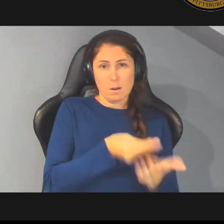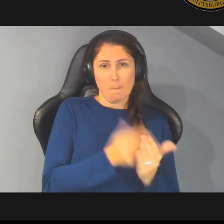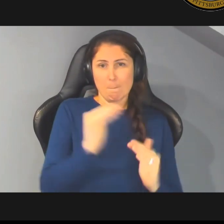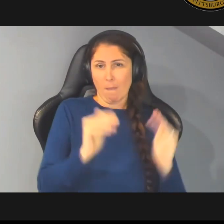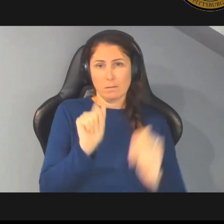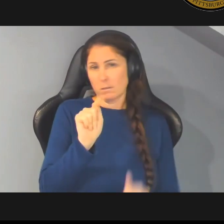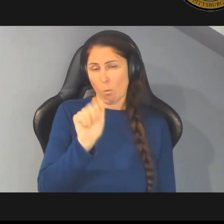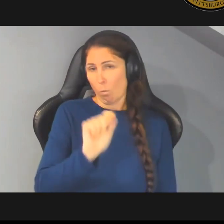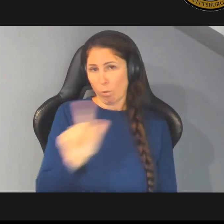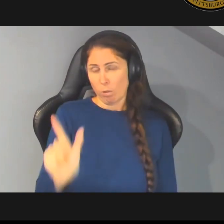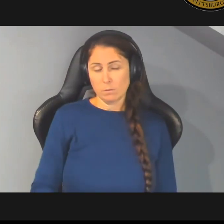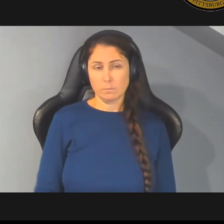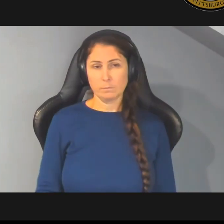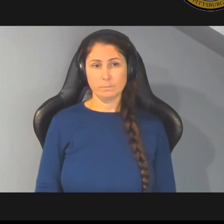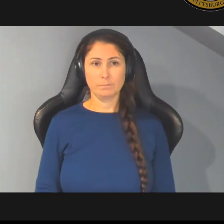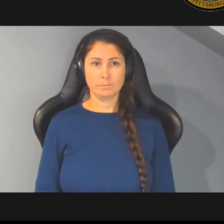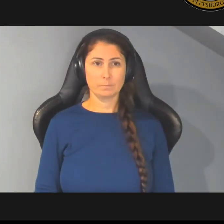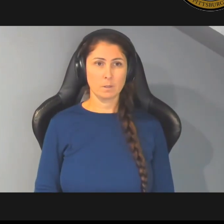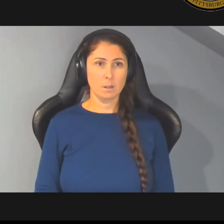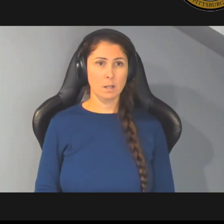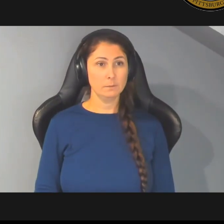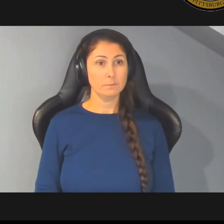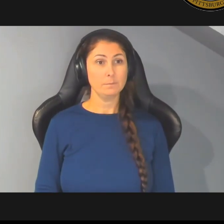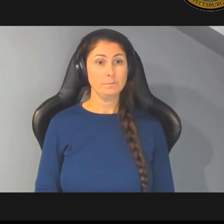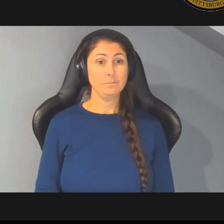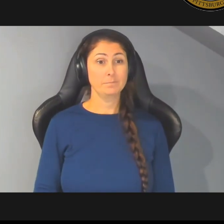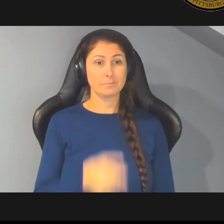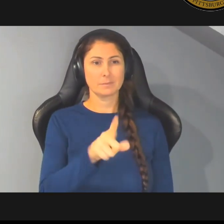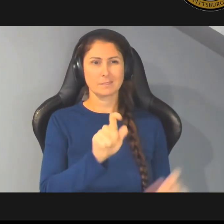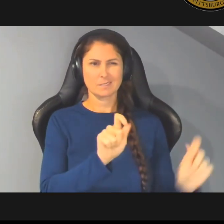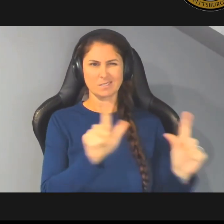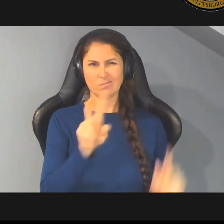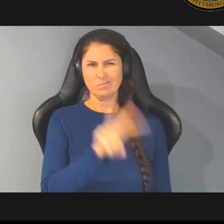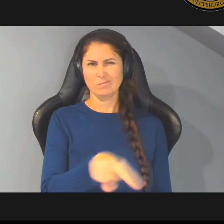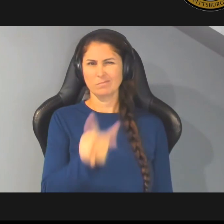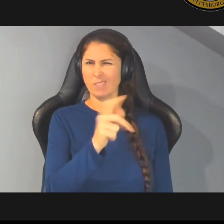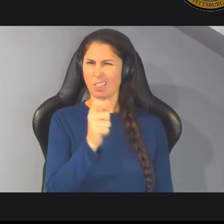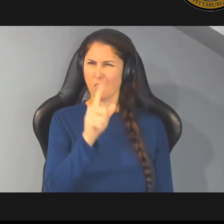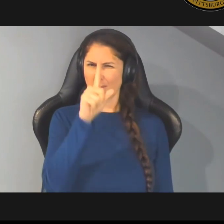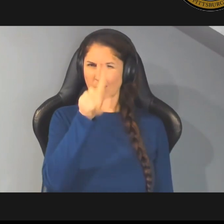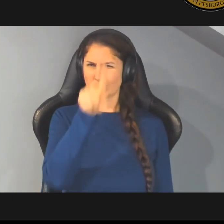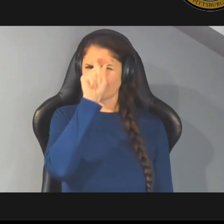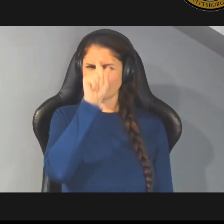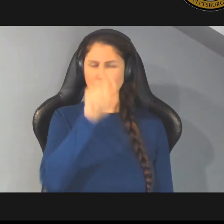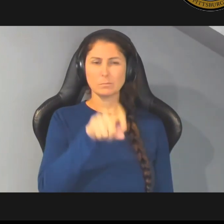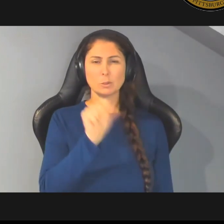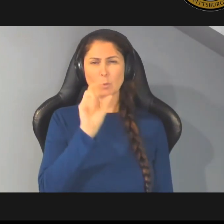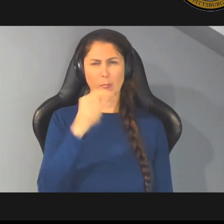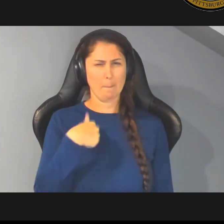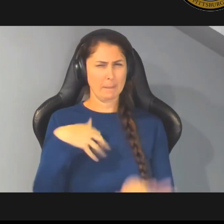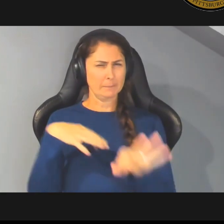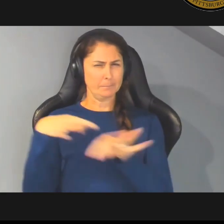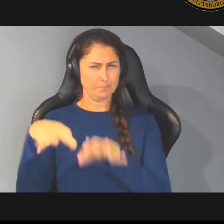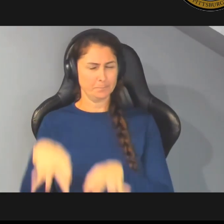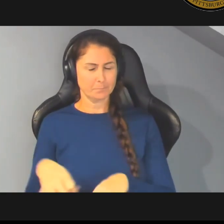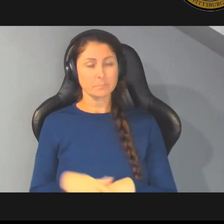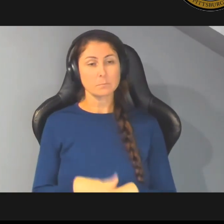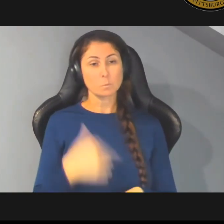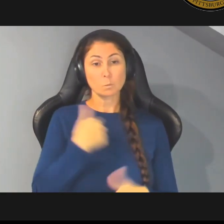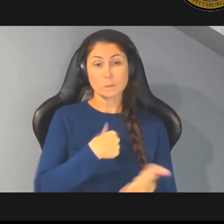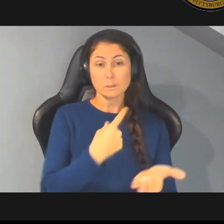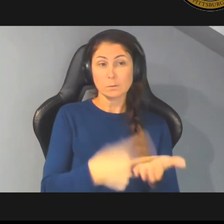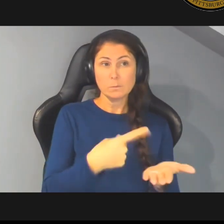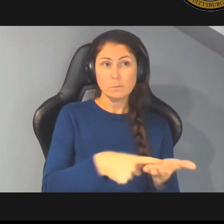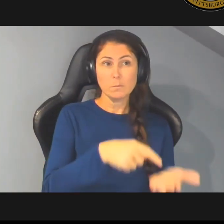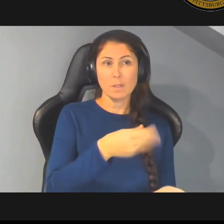and this slide might be a little confusing uh so let me break down for you um we talked about the fund balance